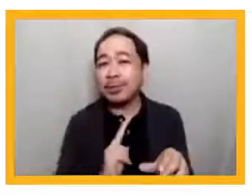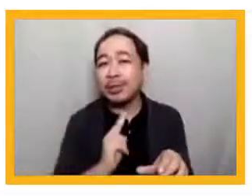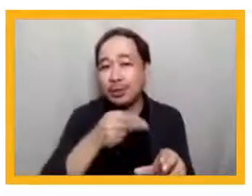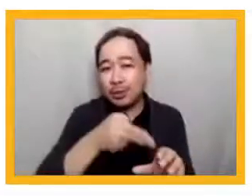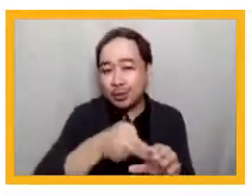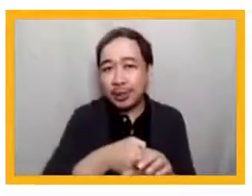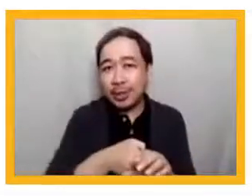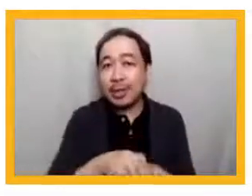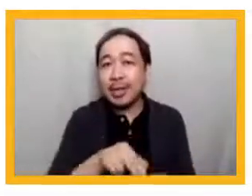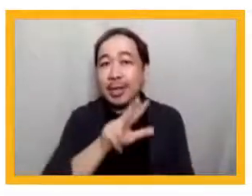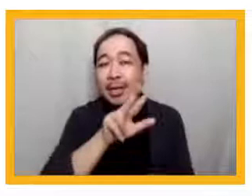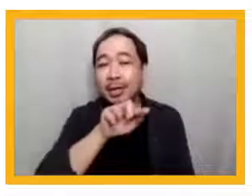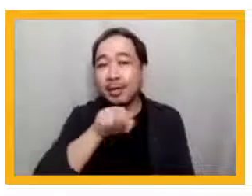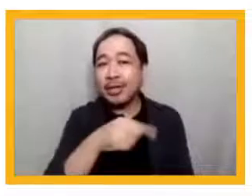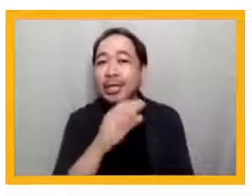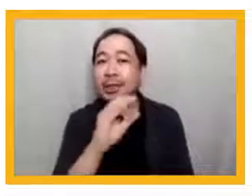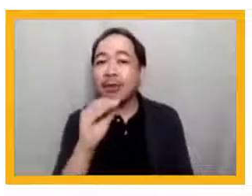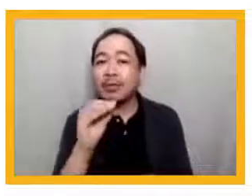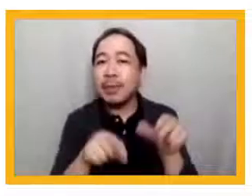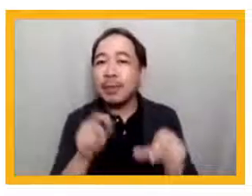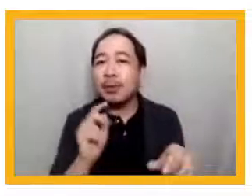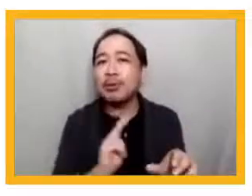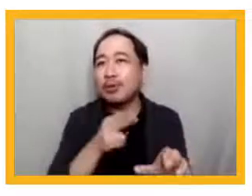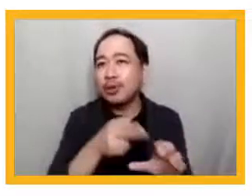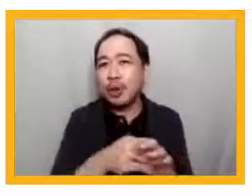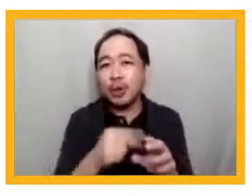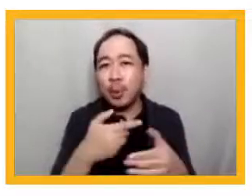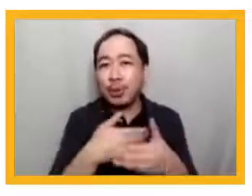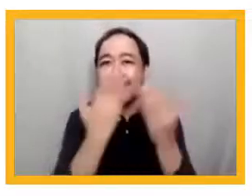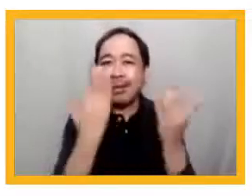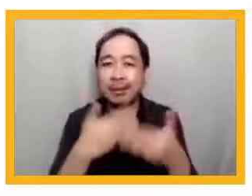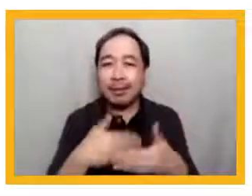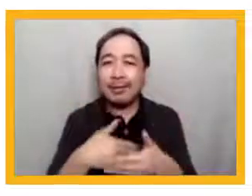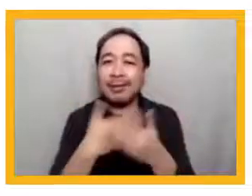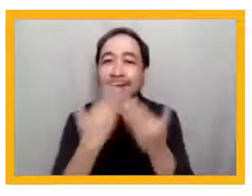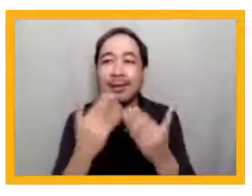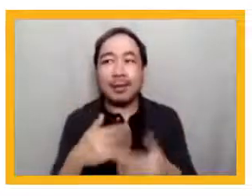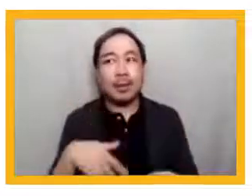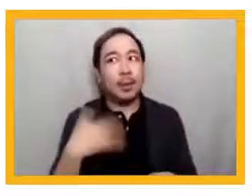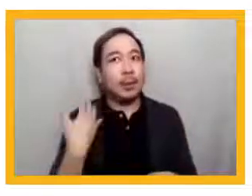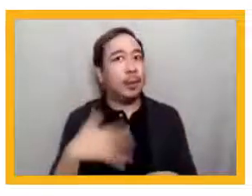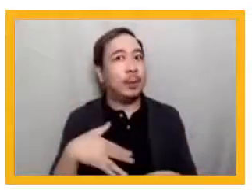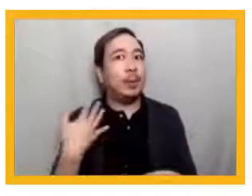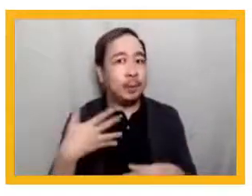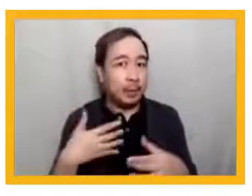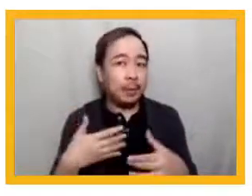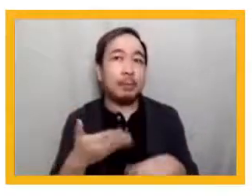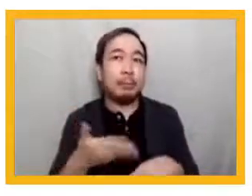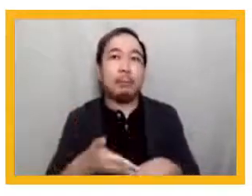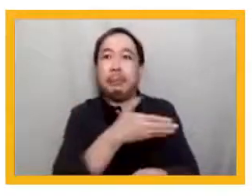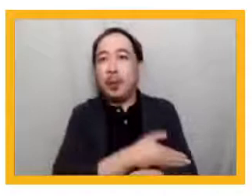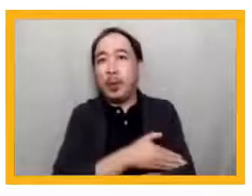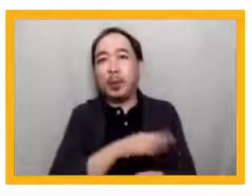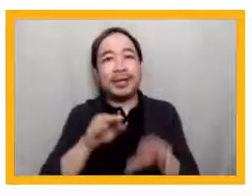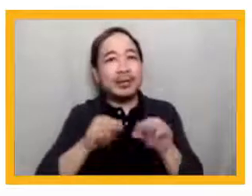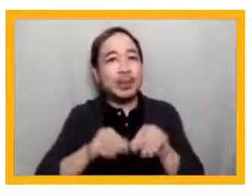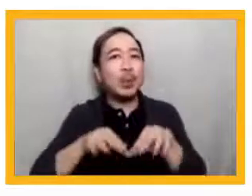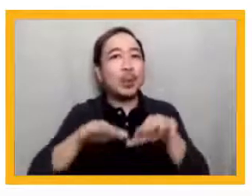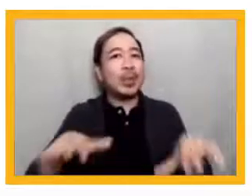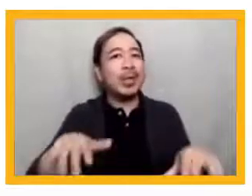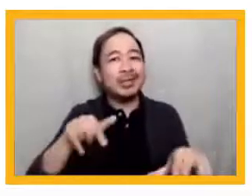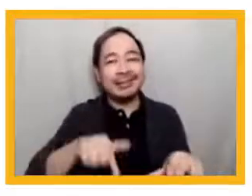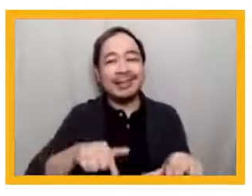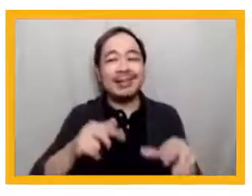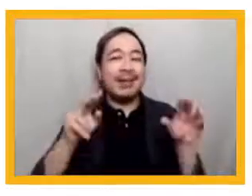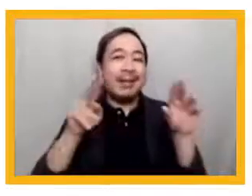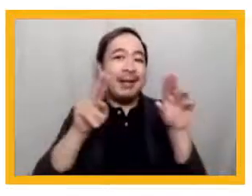sessions over the five days. So that's quite a remarkable expansion of the event's reach. And I think that is a function of our